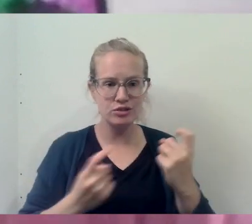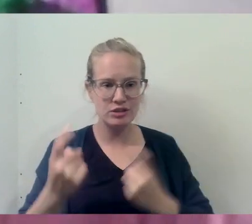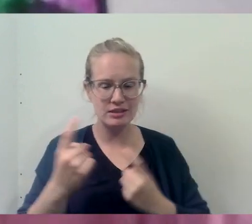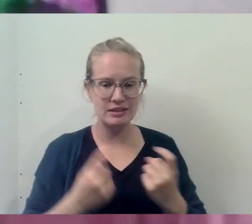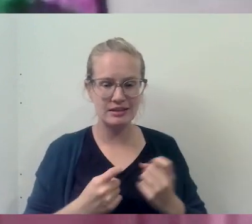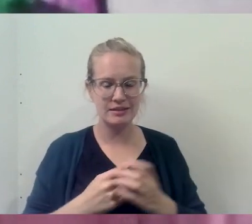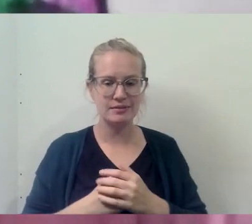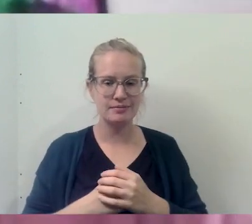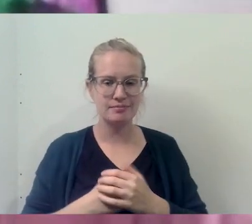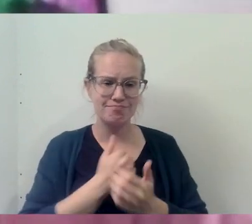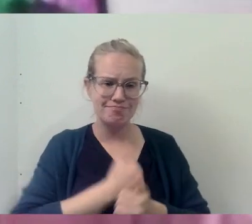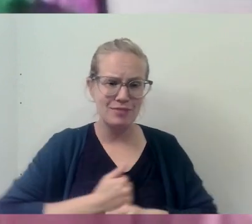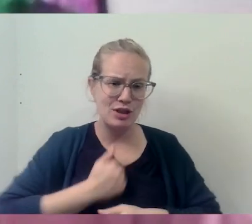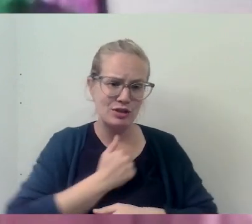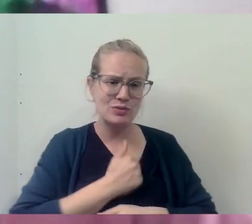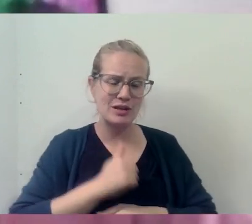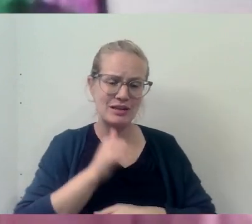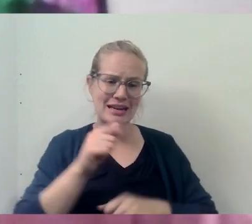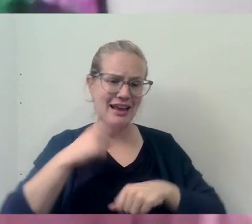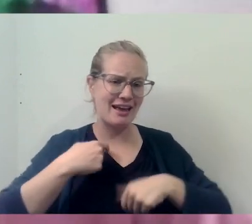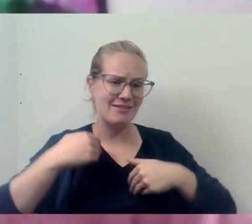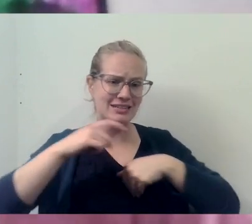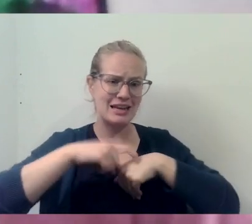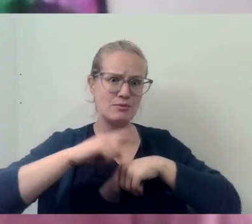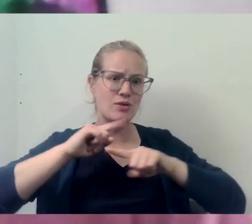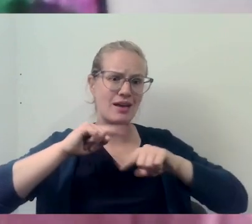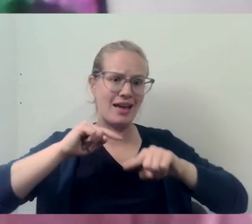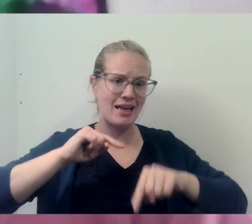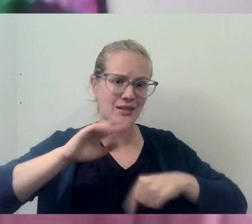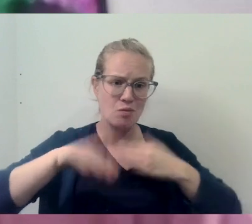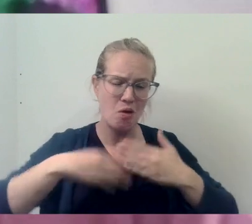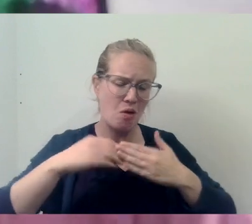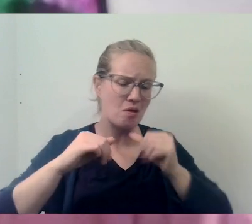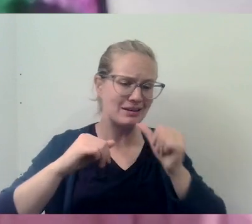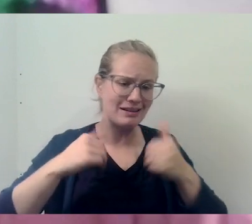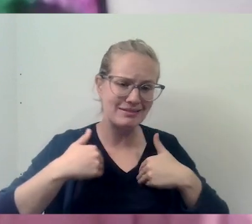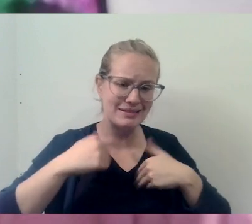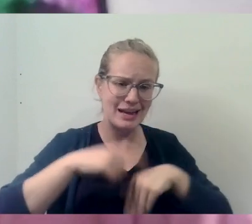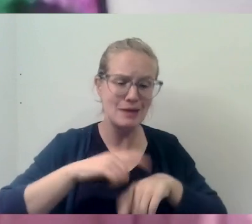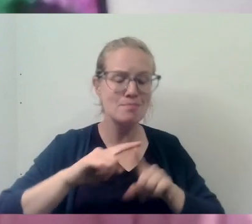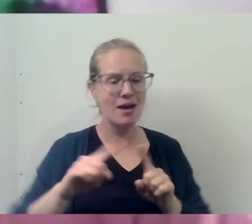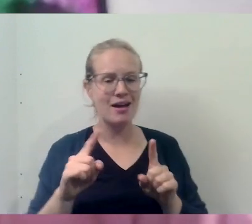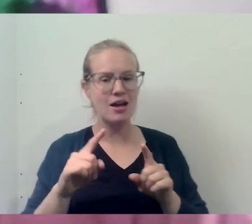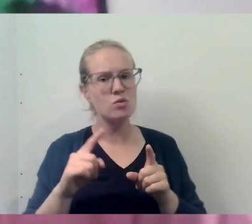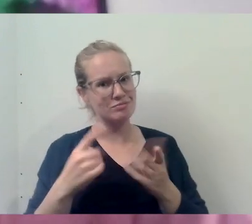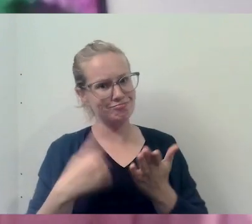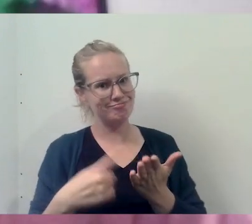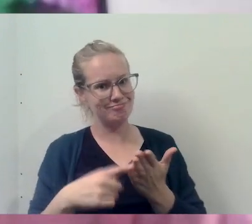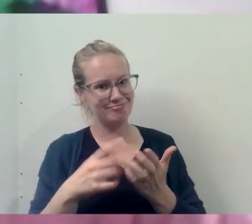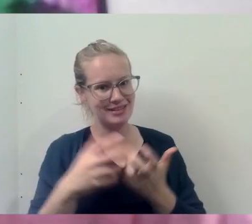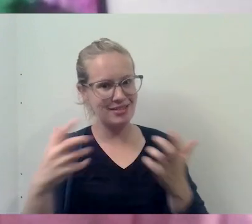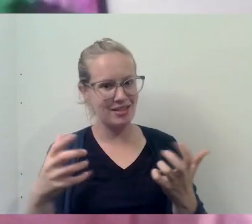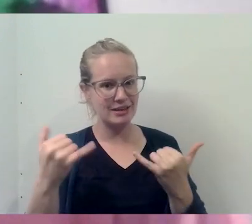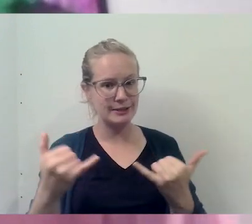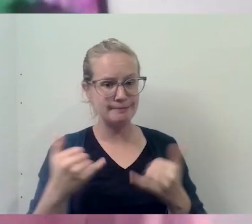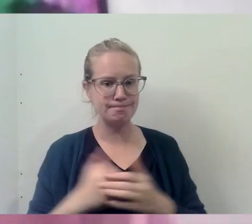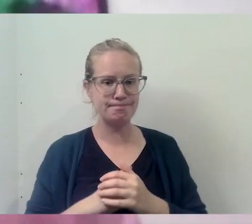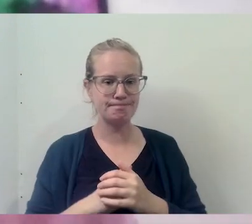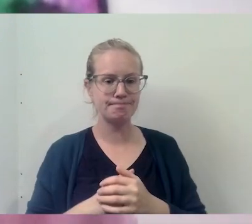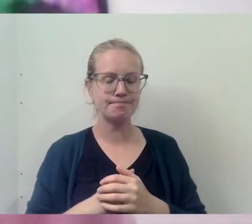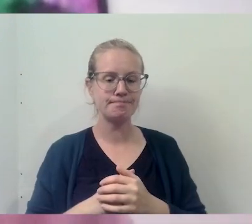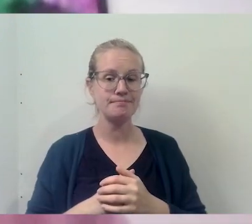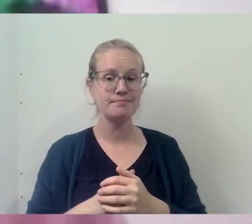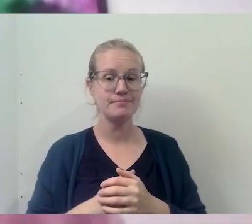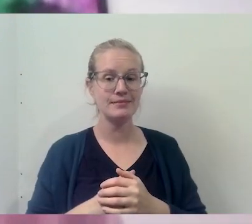asked. I apologize. We didn't have time to get to every single question, um, out there, but we covered a lot of ground there. Um,